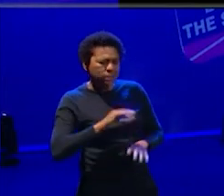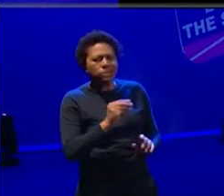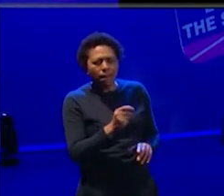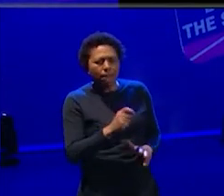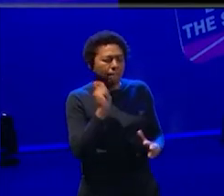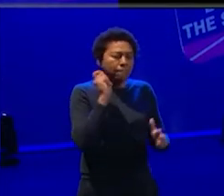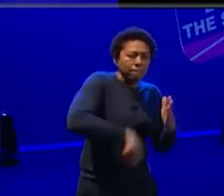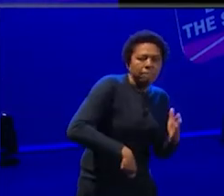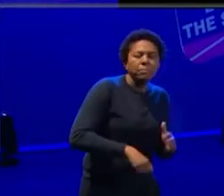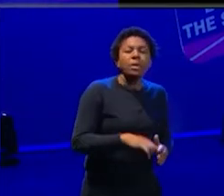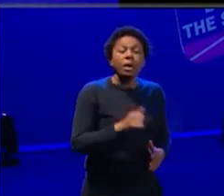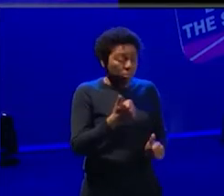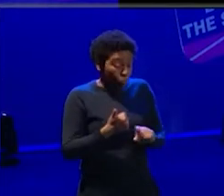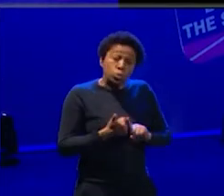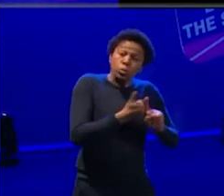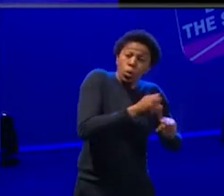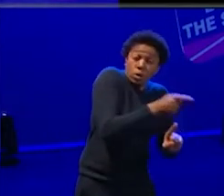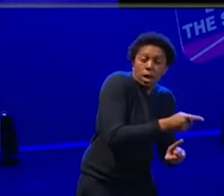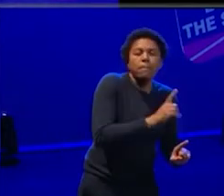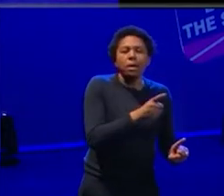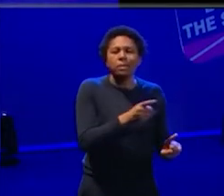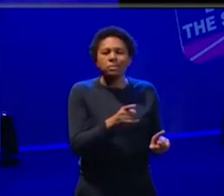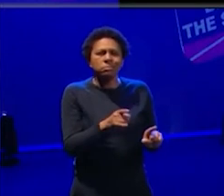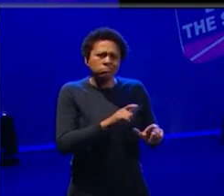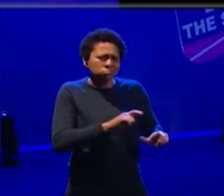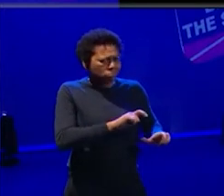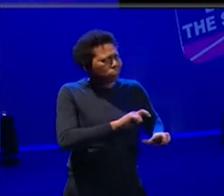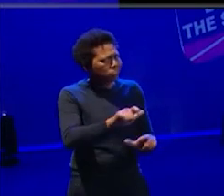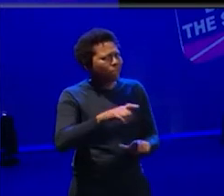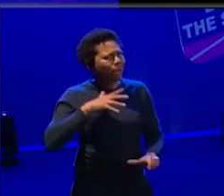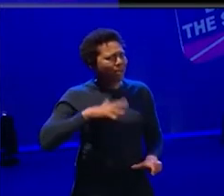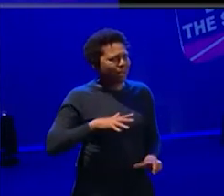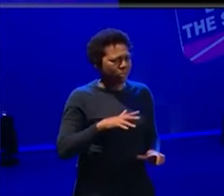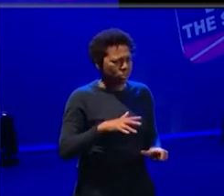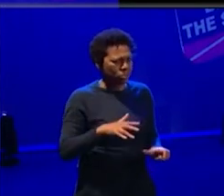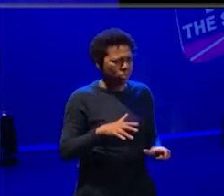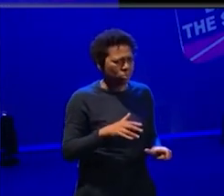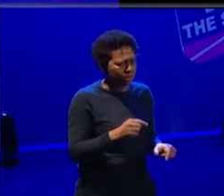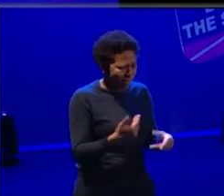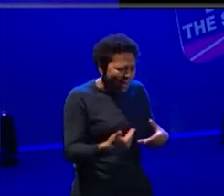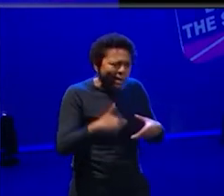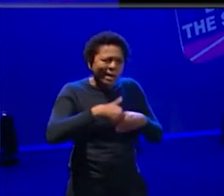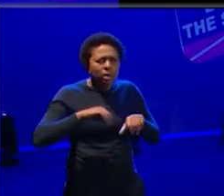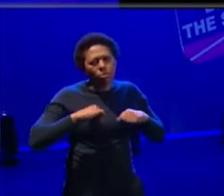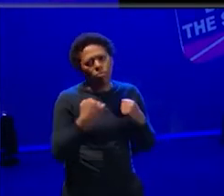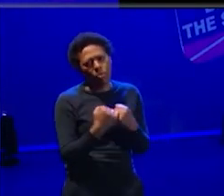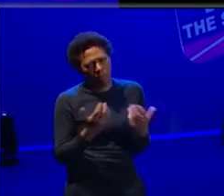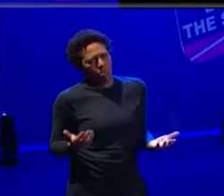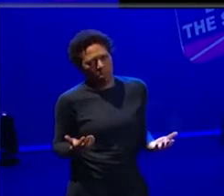You can support that, but actually, while still kind of like maintaining your boundaries as well. Um,